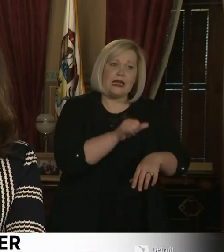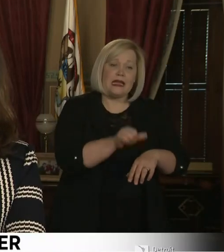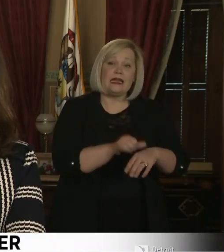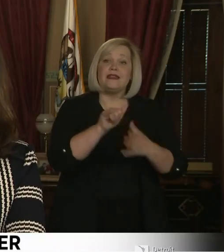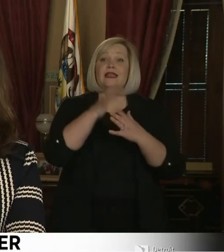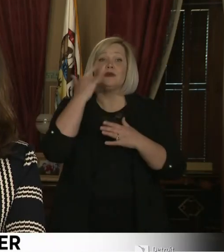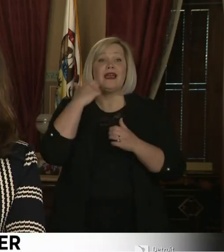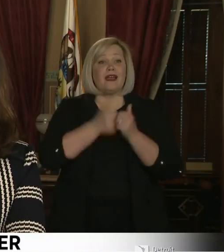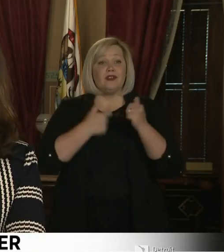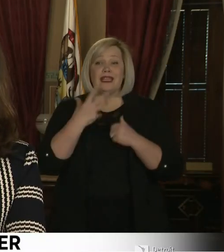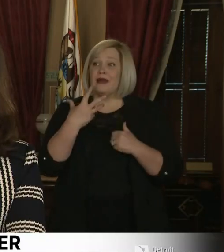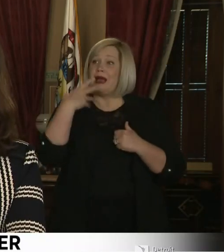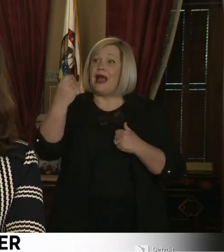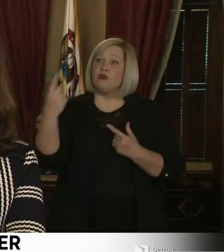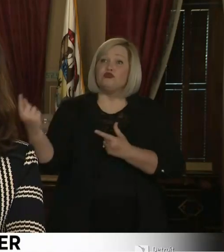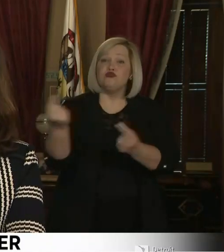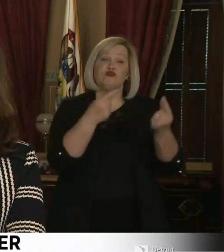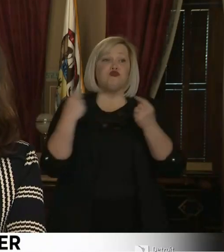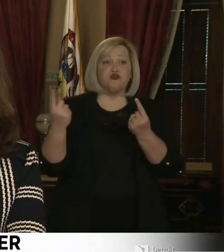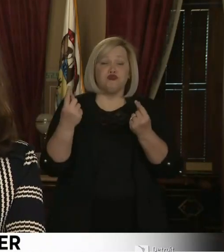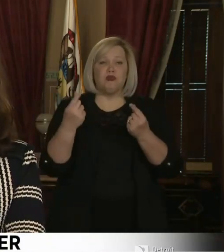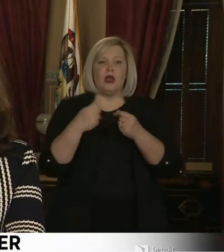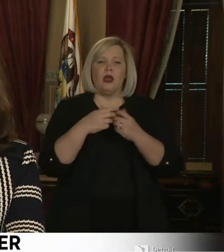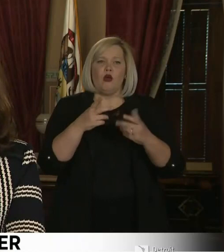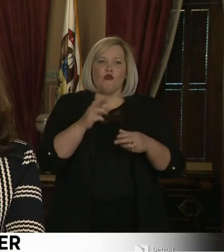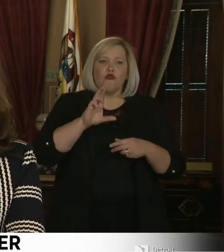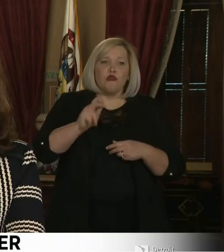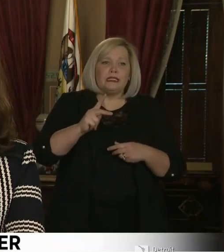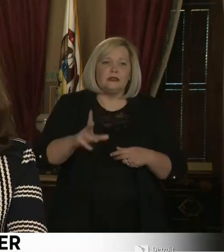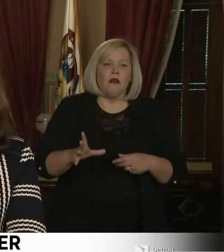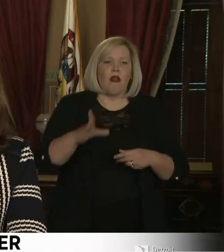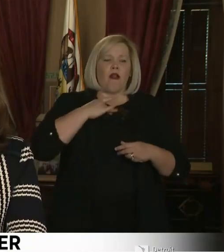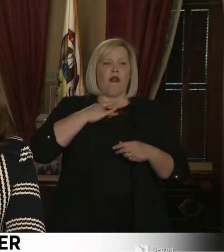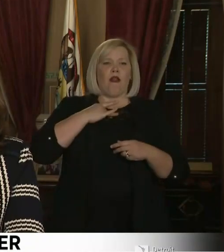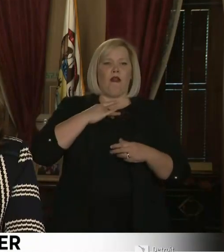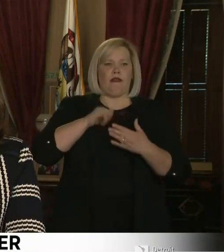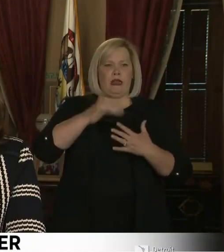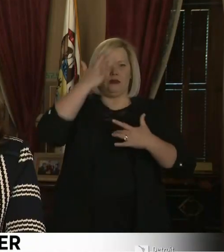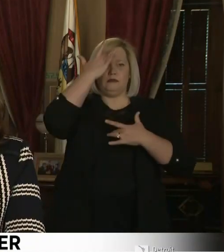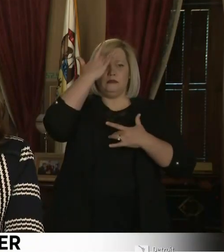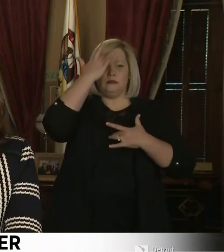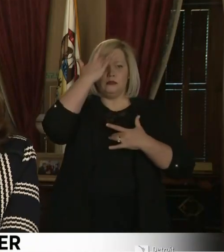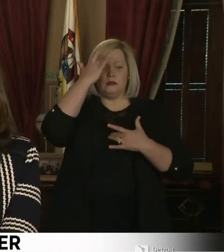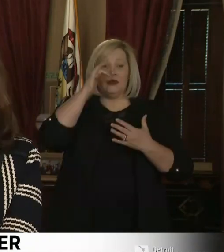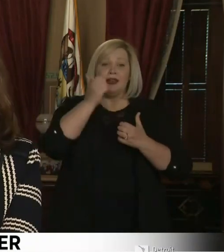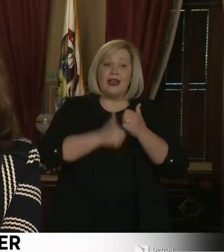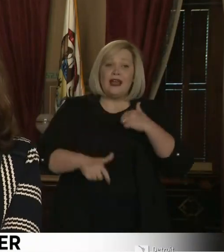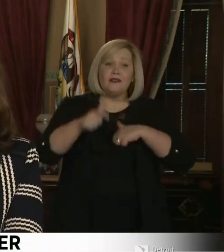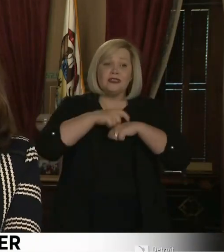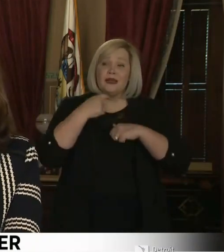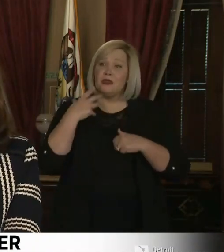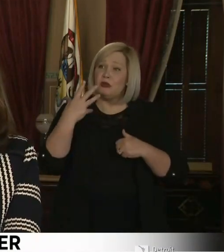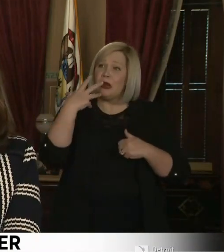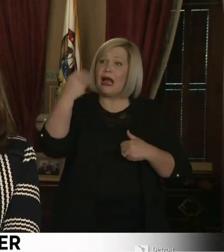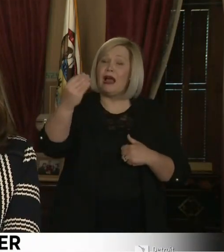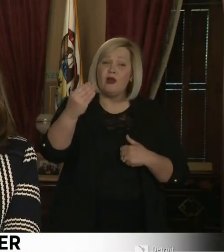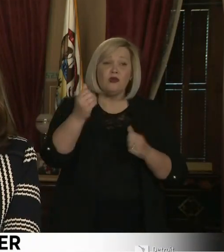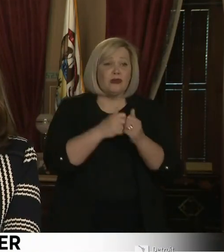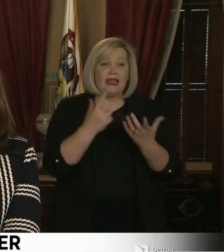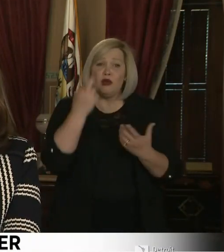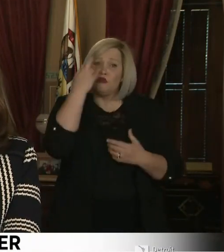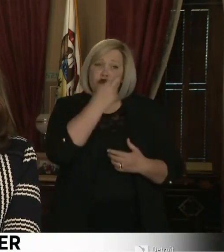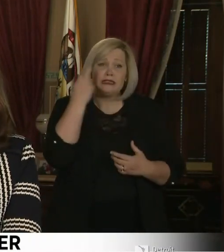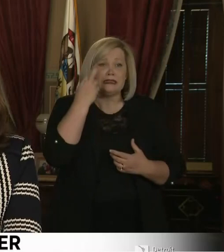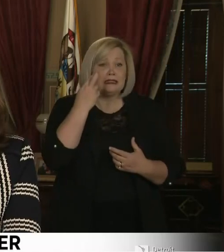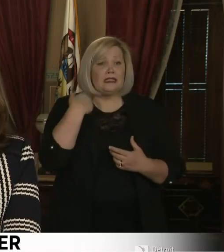to COVID-19. That's why every time that you're out and about unnecessarily, you're risking other people's health